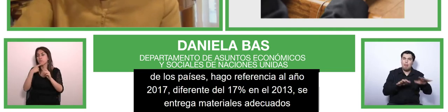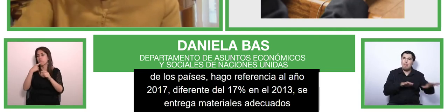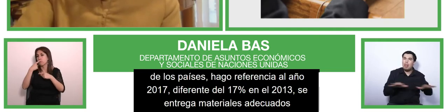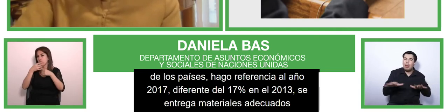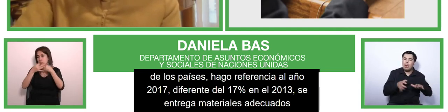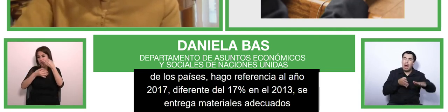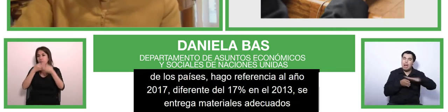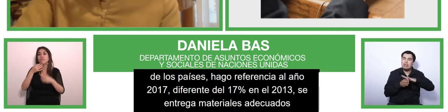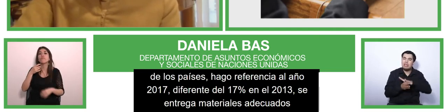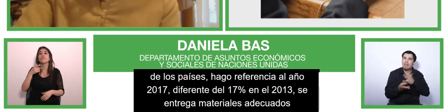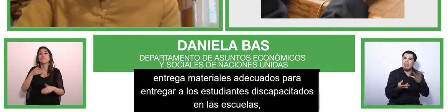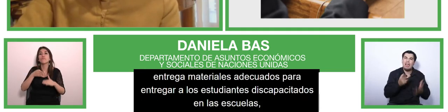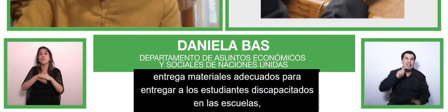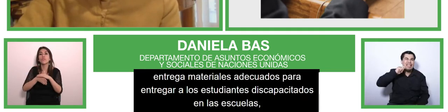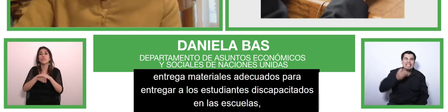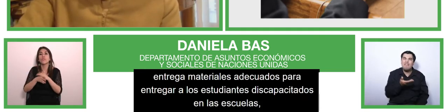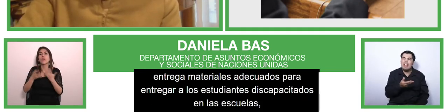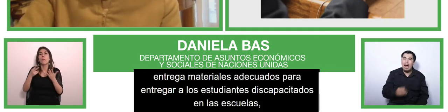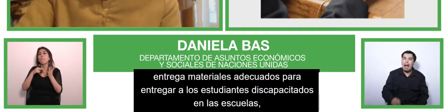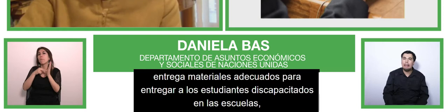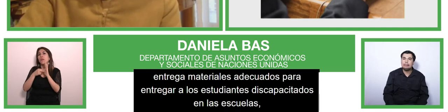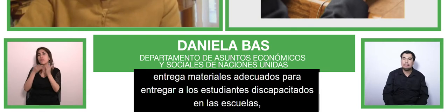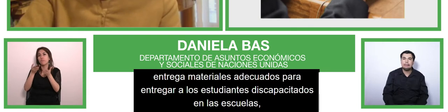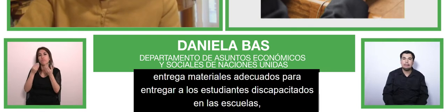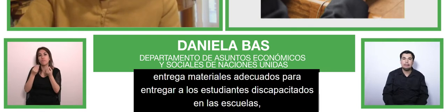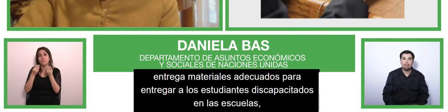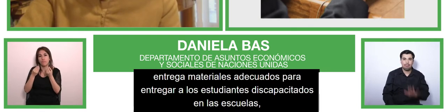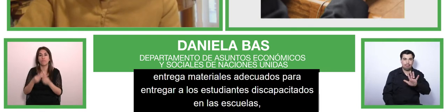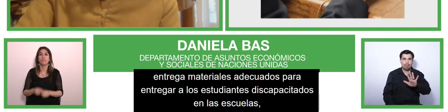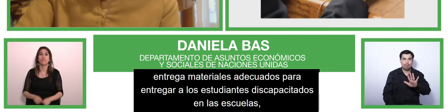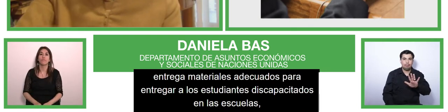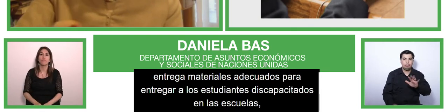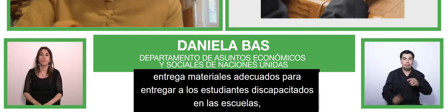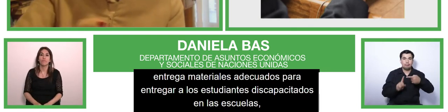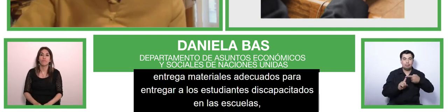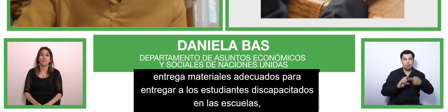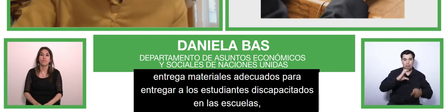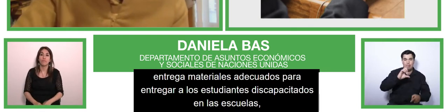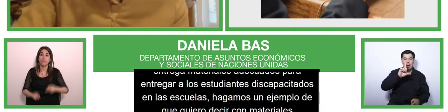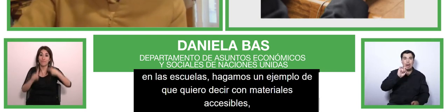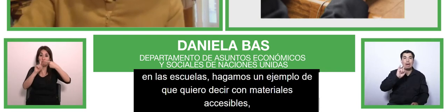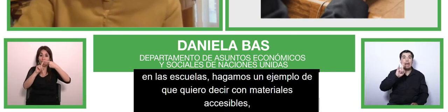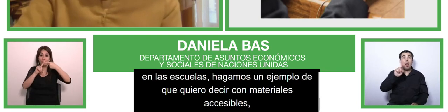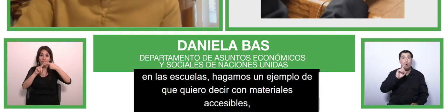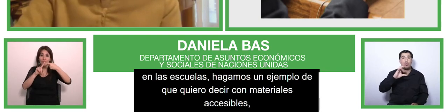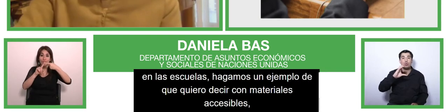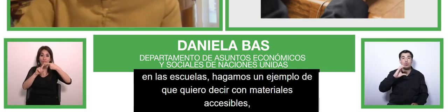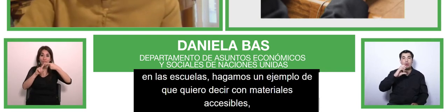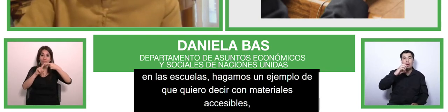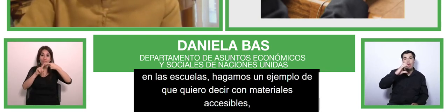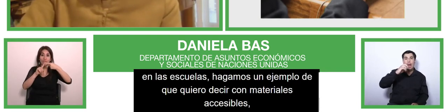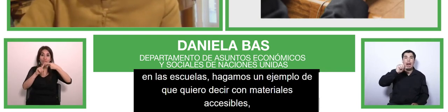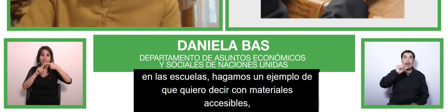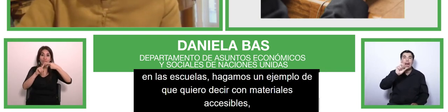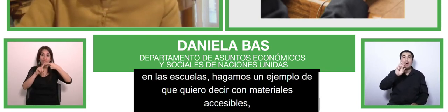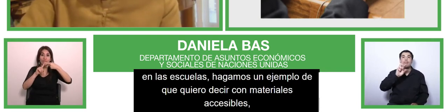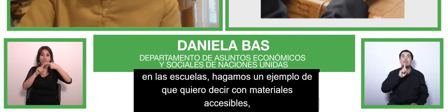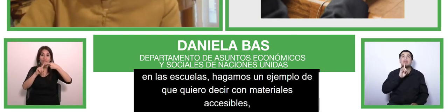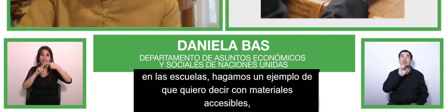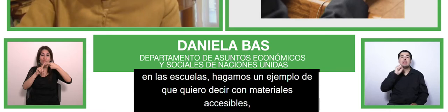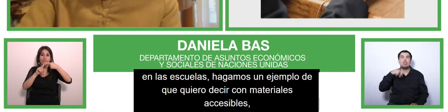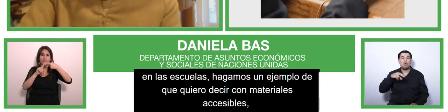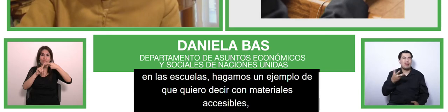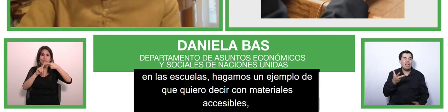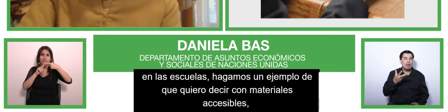closed captions on videos alternative to sound cues logical order to